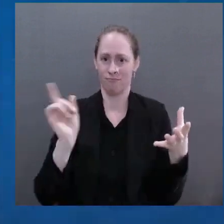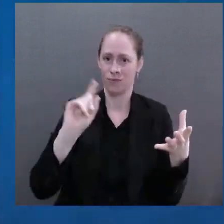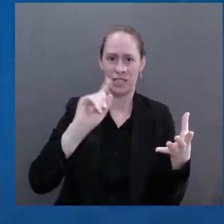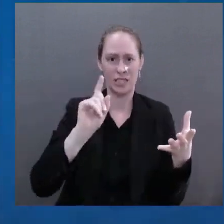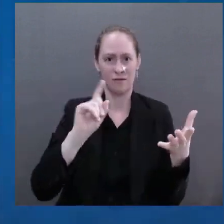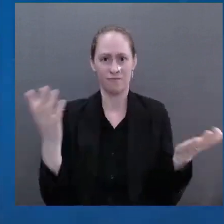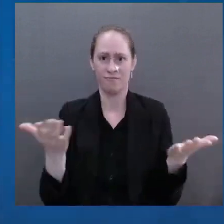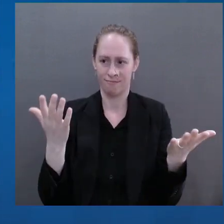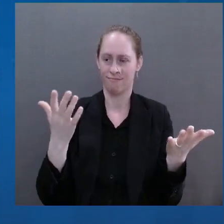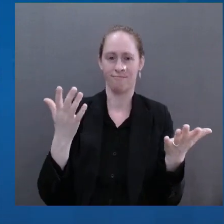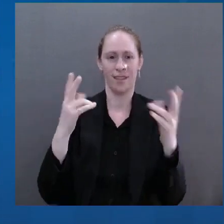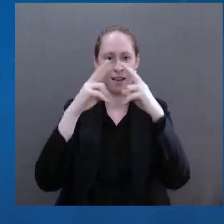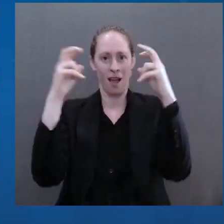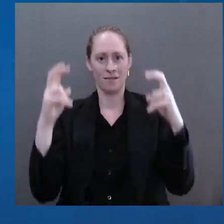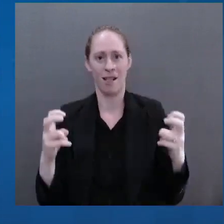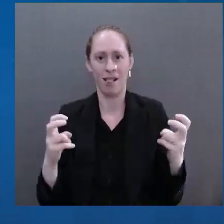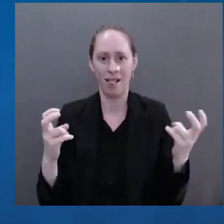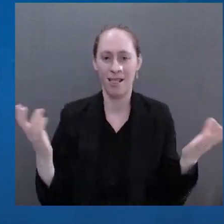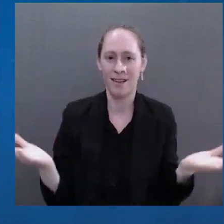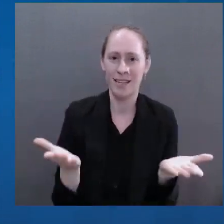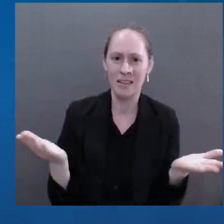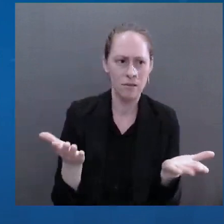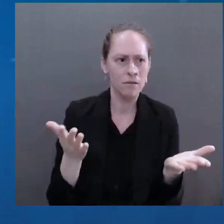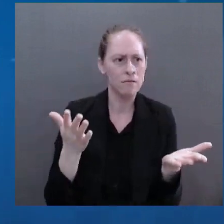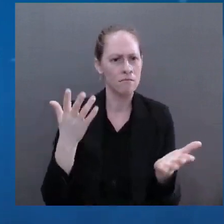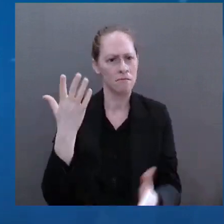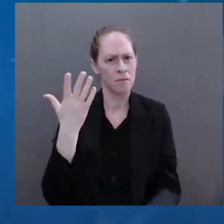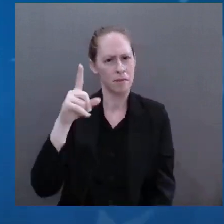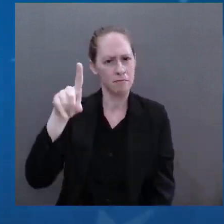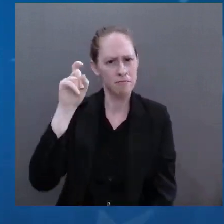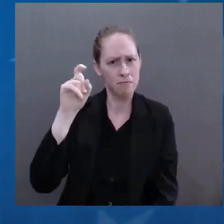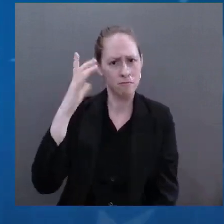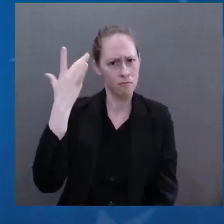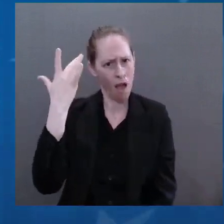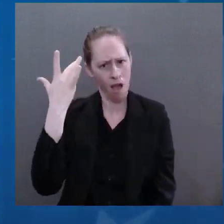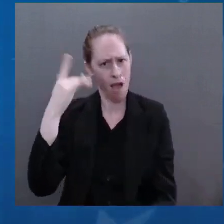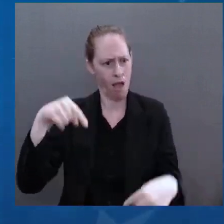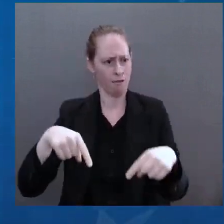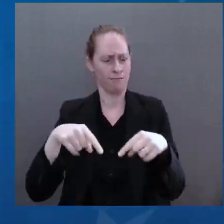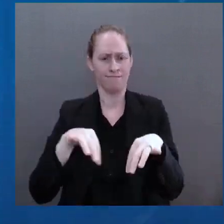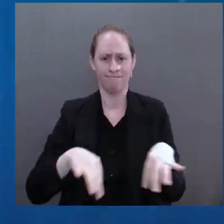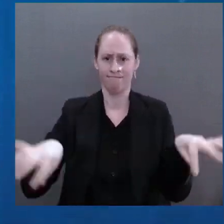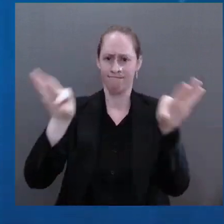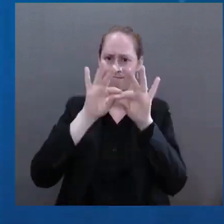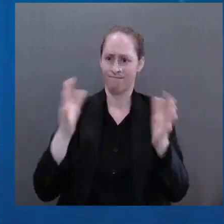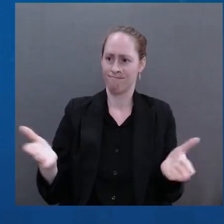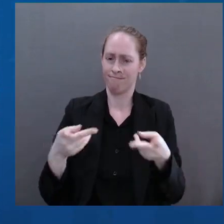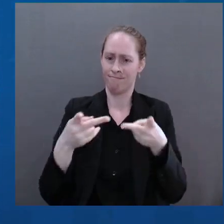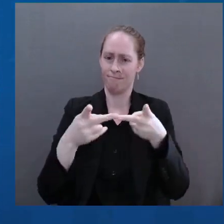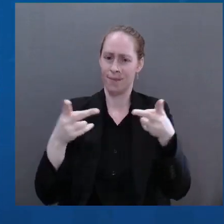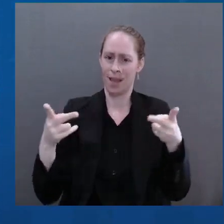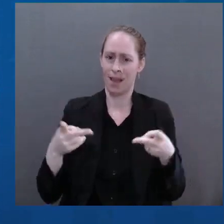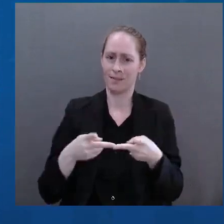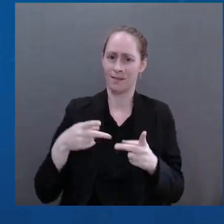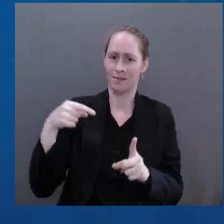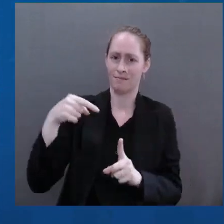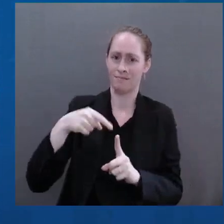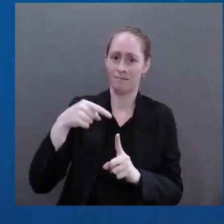of Europe, but humankind's unending search for freedom. For generations,